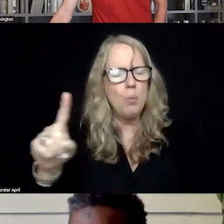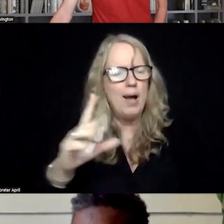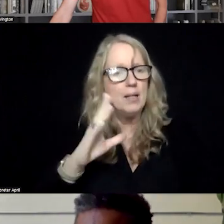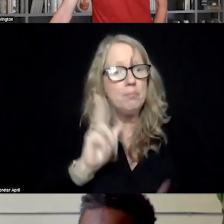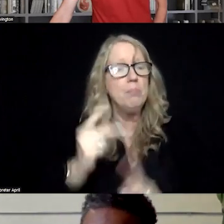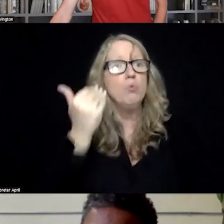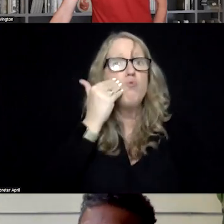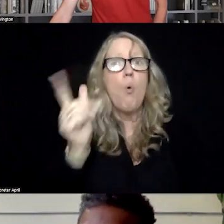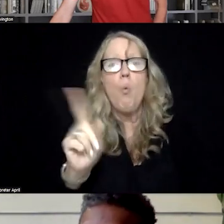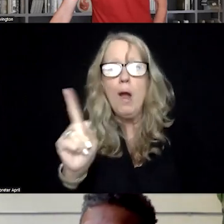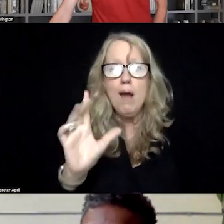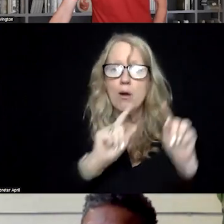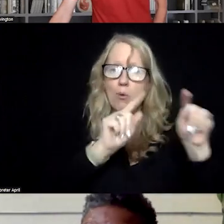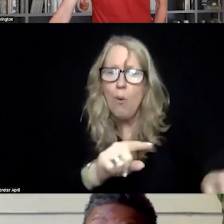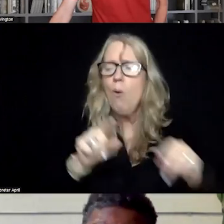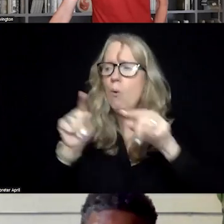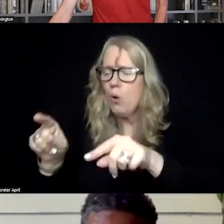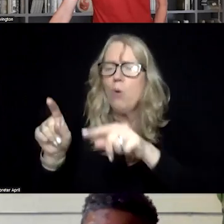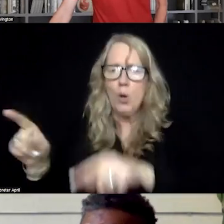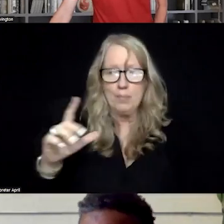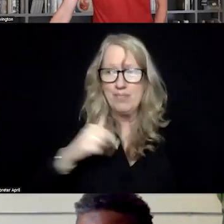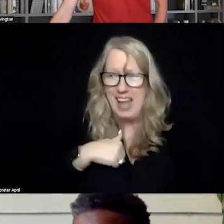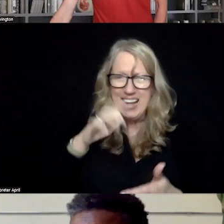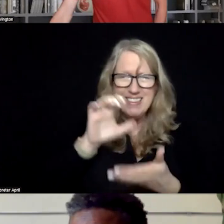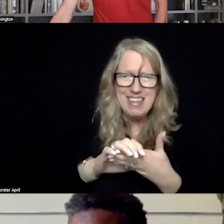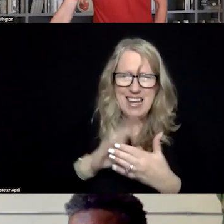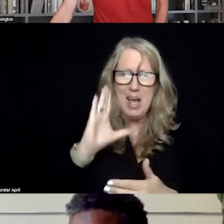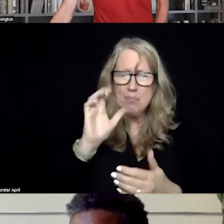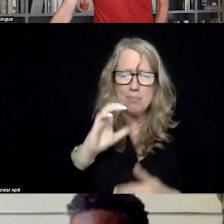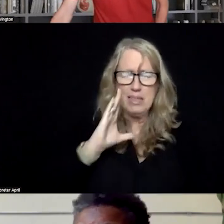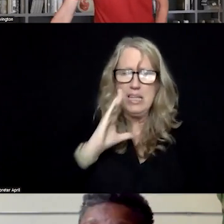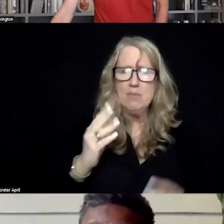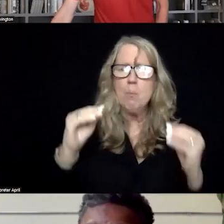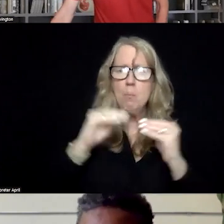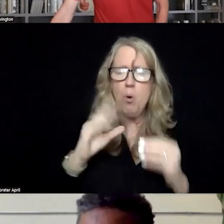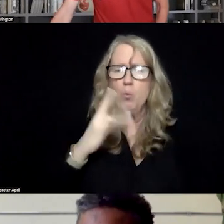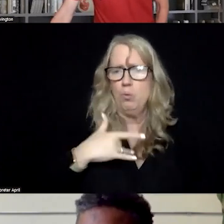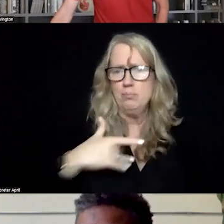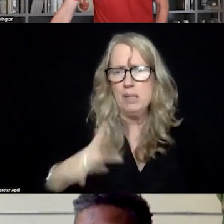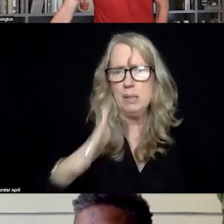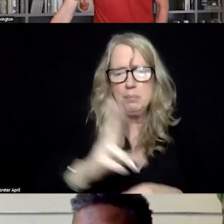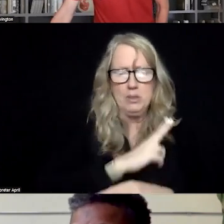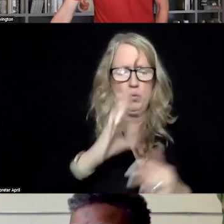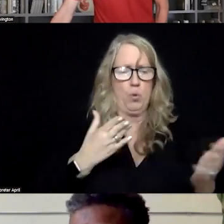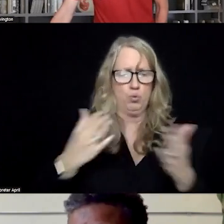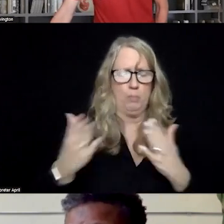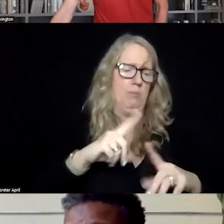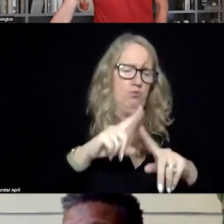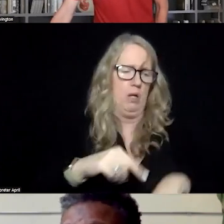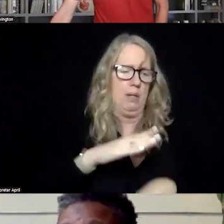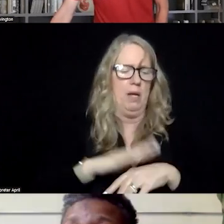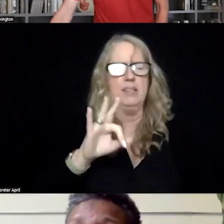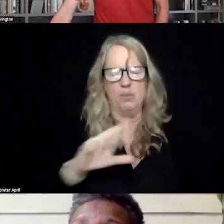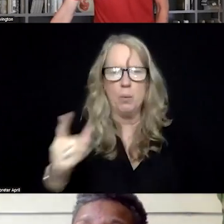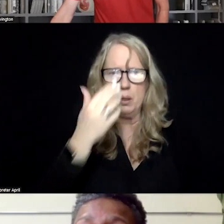go for services, I think, um, I believe that they would more likely use those services and to rely on 9